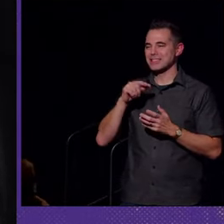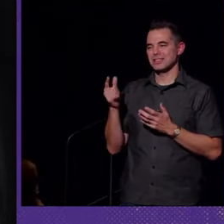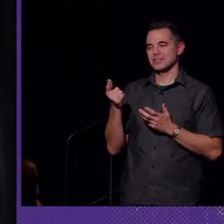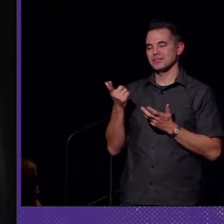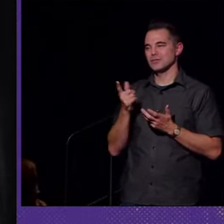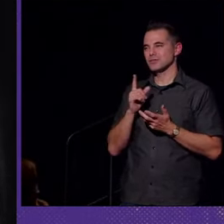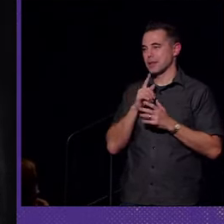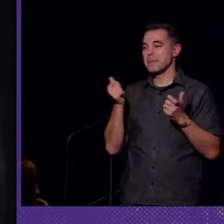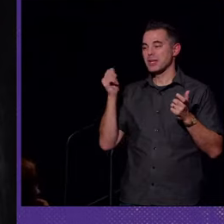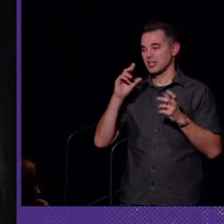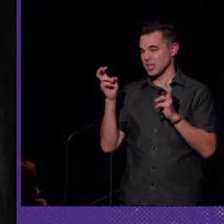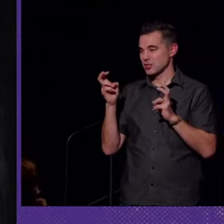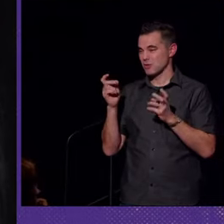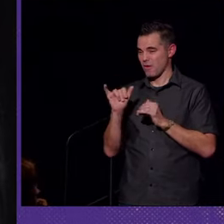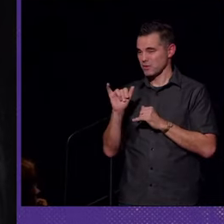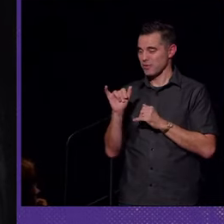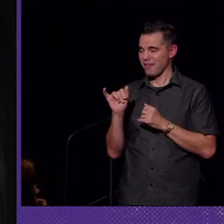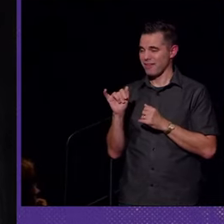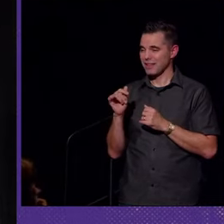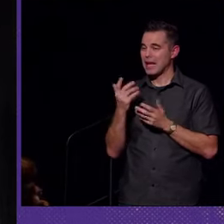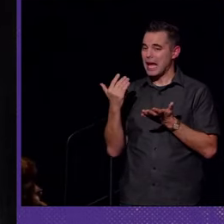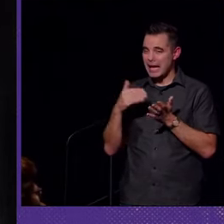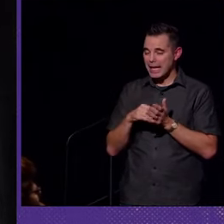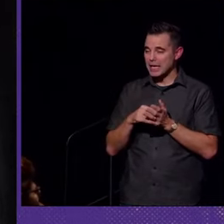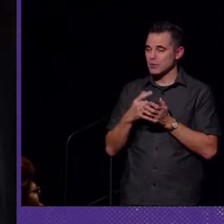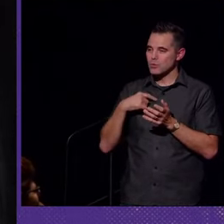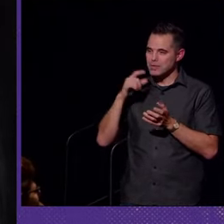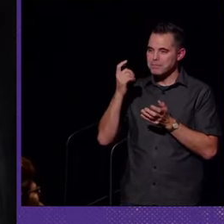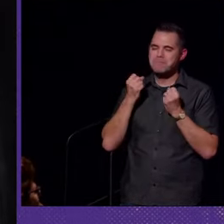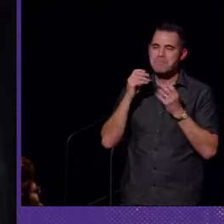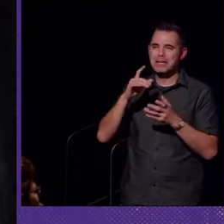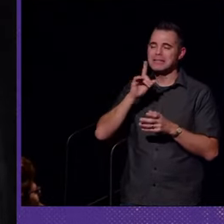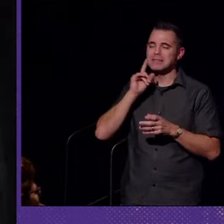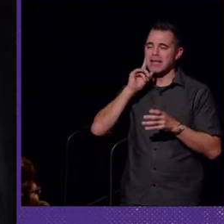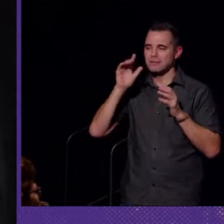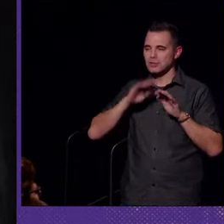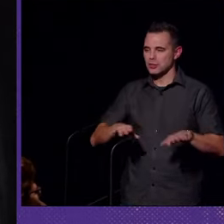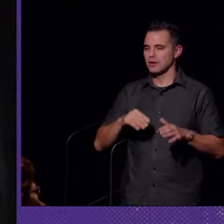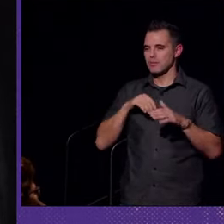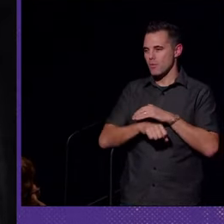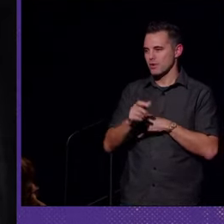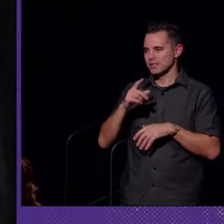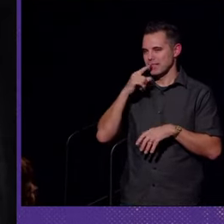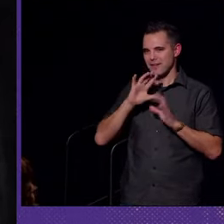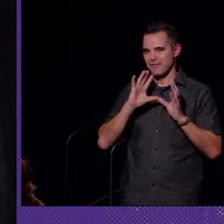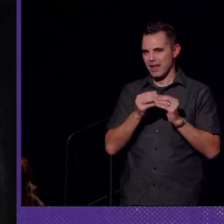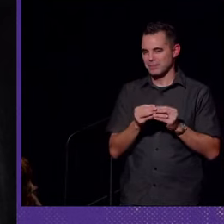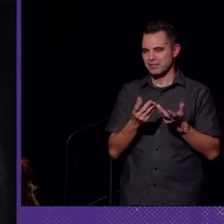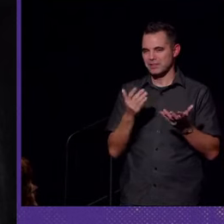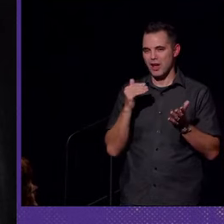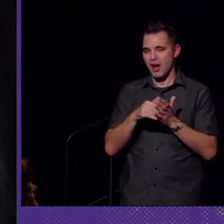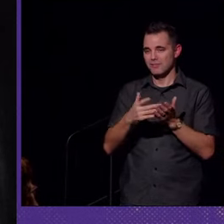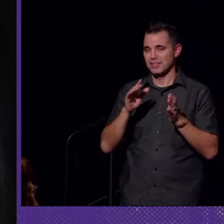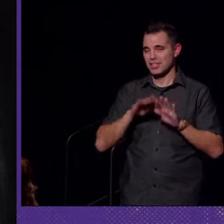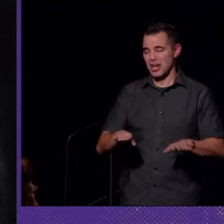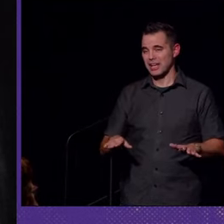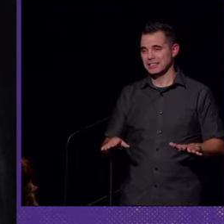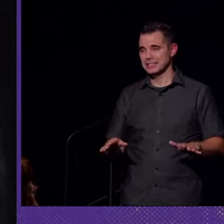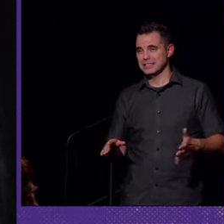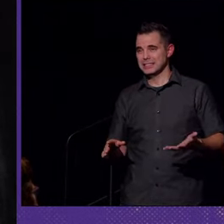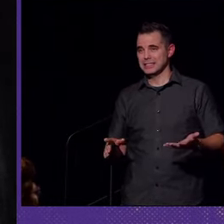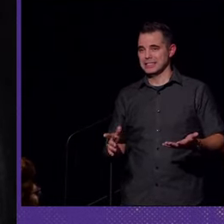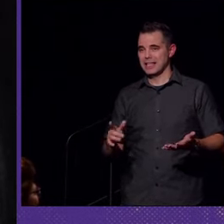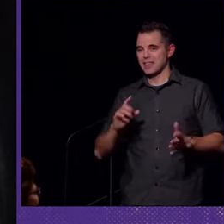all, this is a bigger issue as well. You know, again, many deaf children are born to hearing families, and often a child is